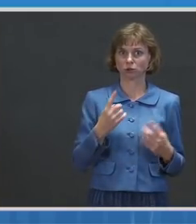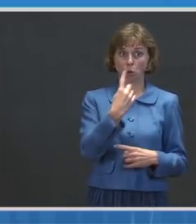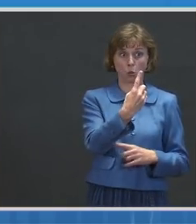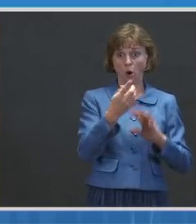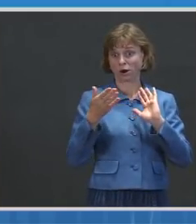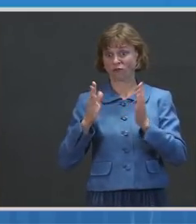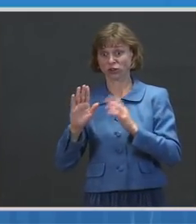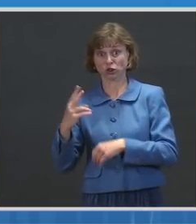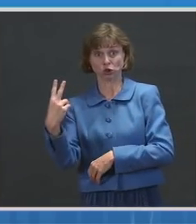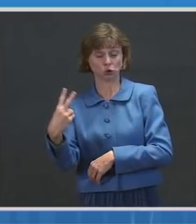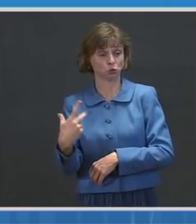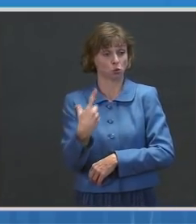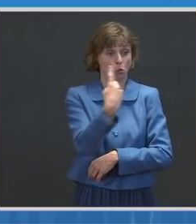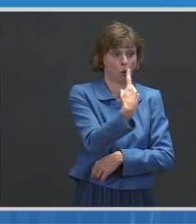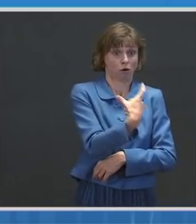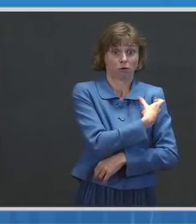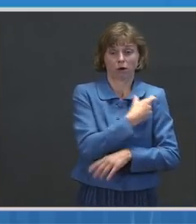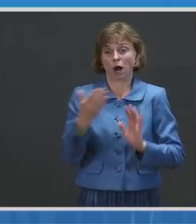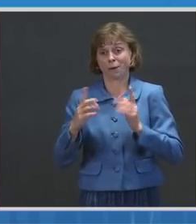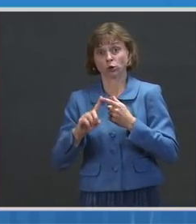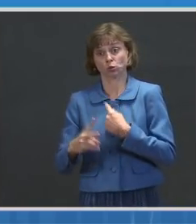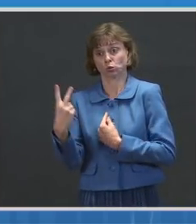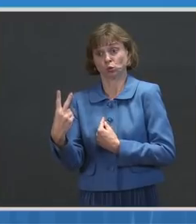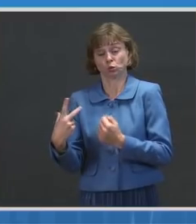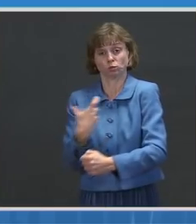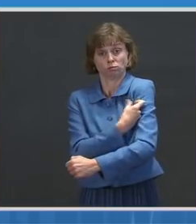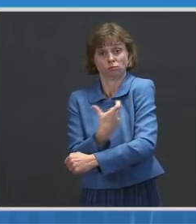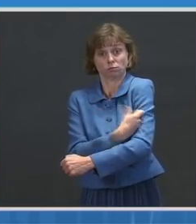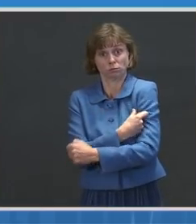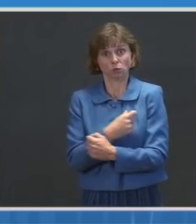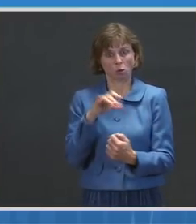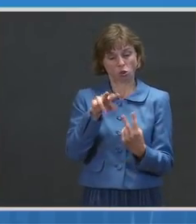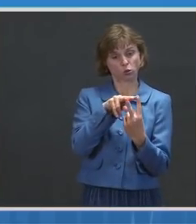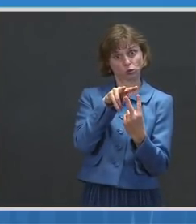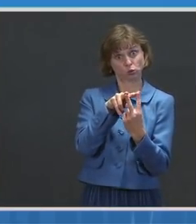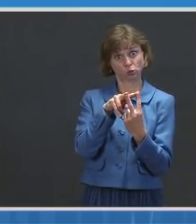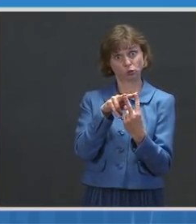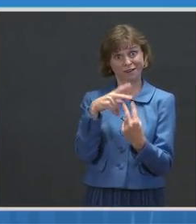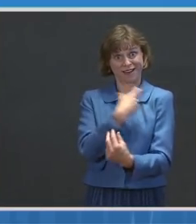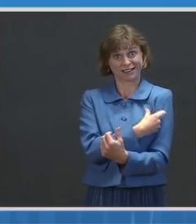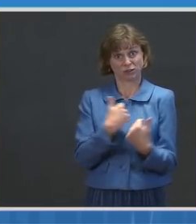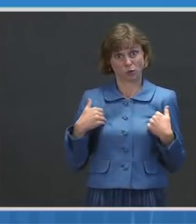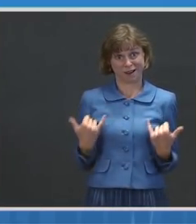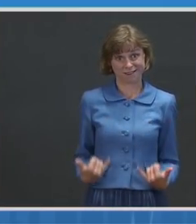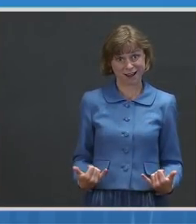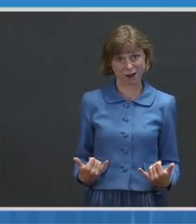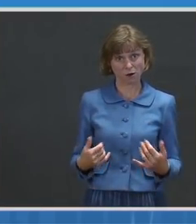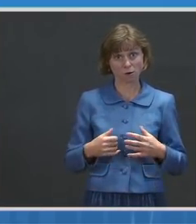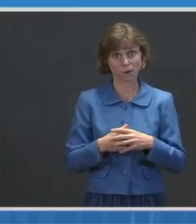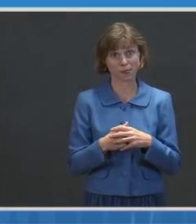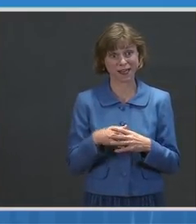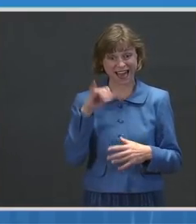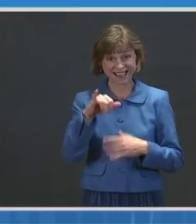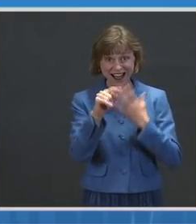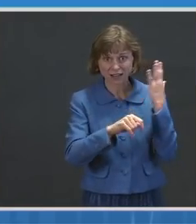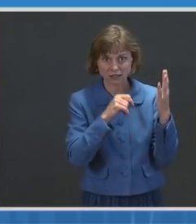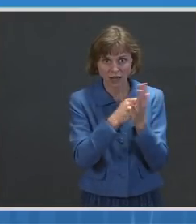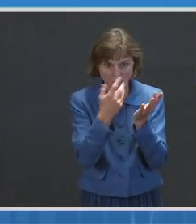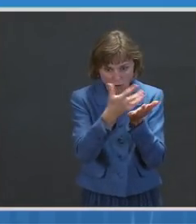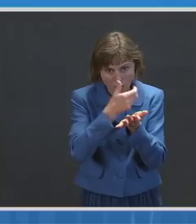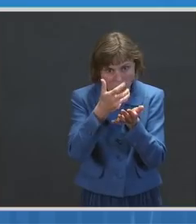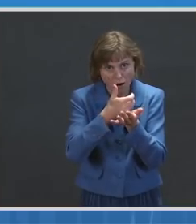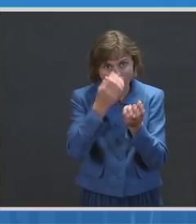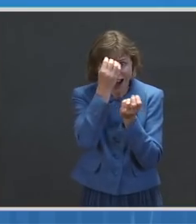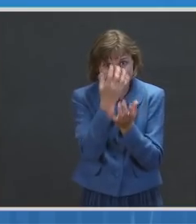with the currently available vaccines, the time it took to get information on the phase three and the number of